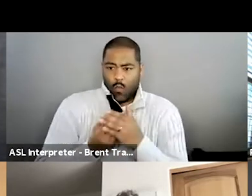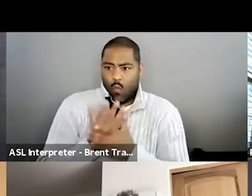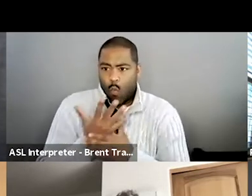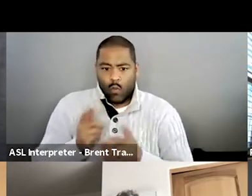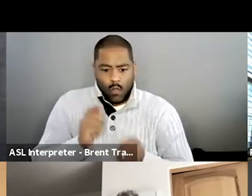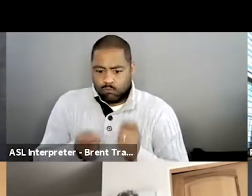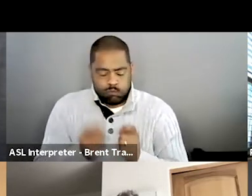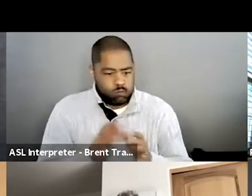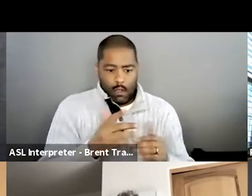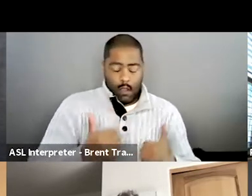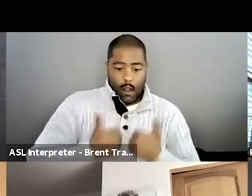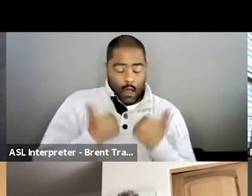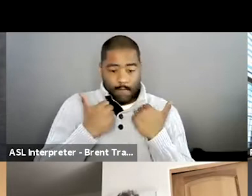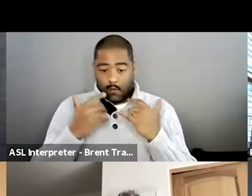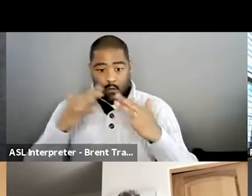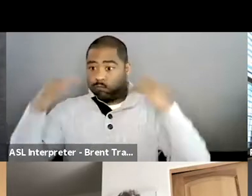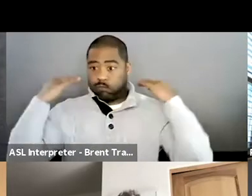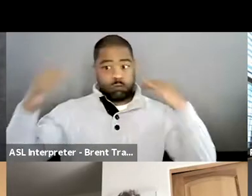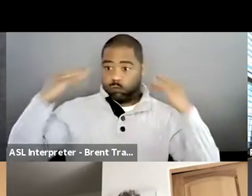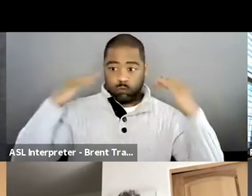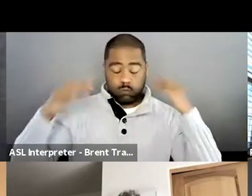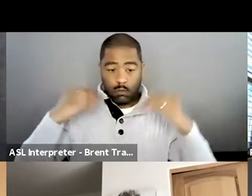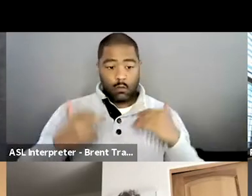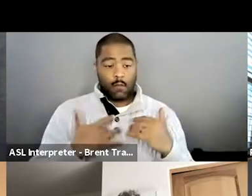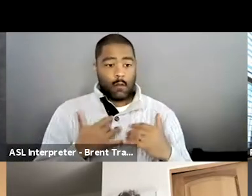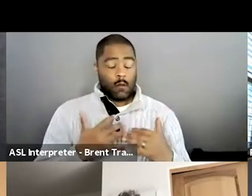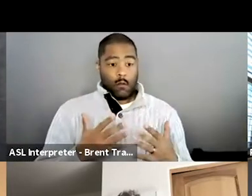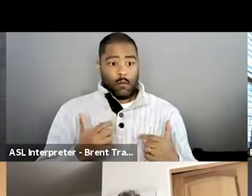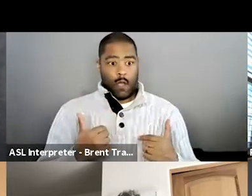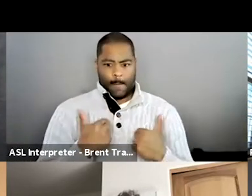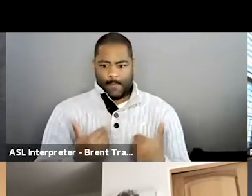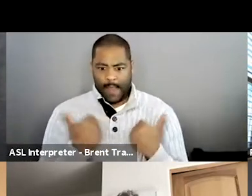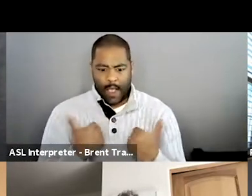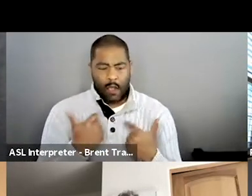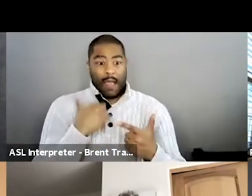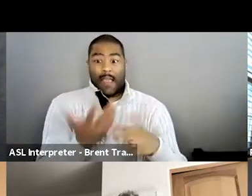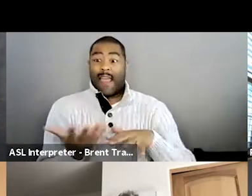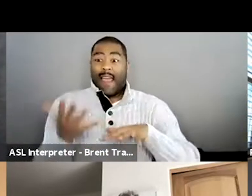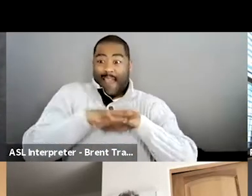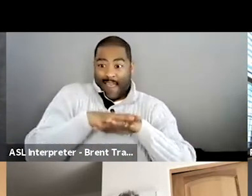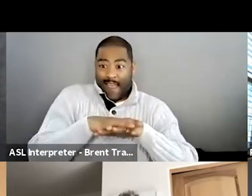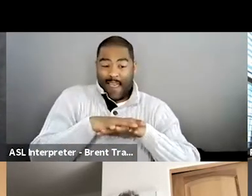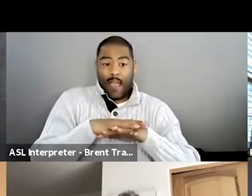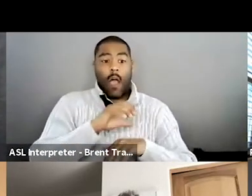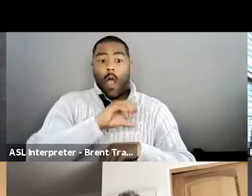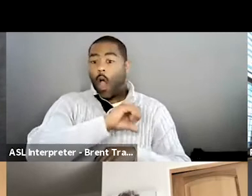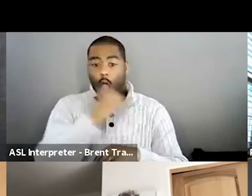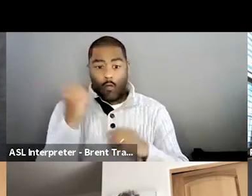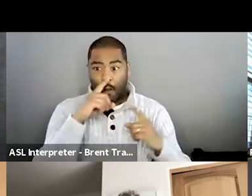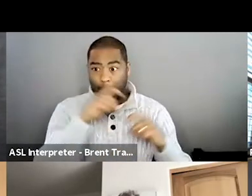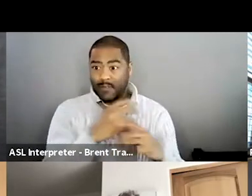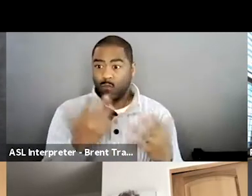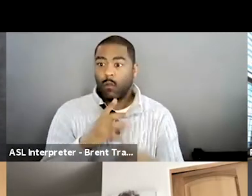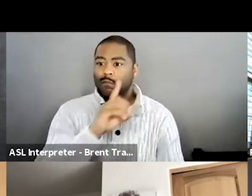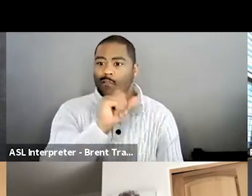chaos as a young kid. And to add my family on top of it was just something else,